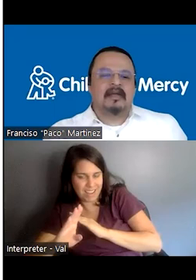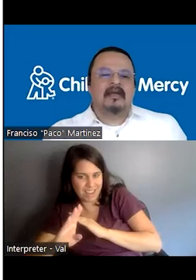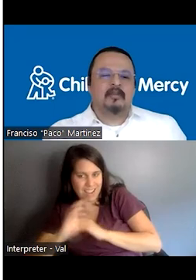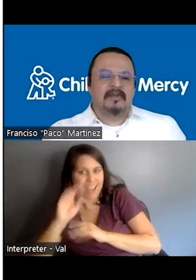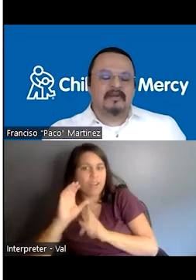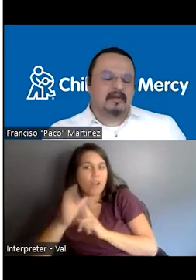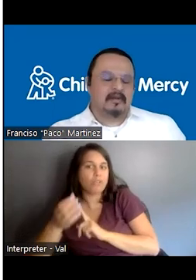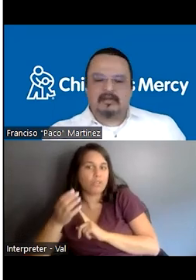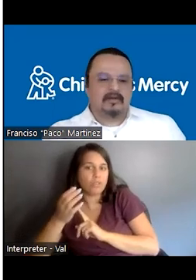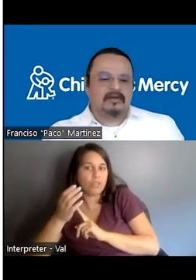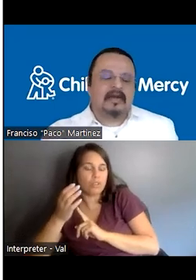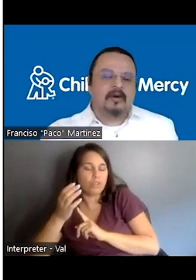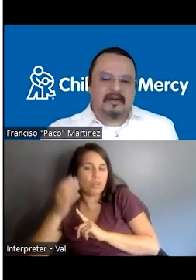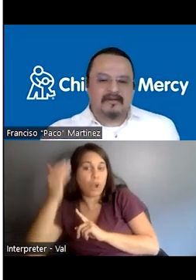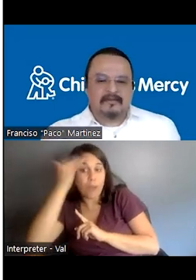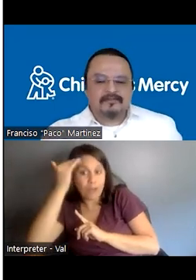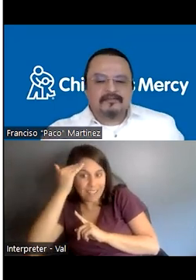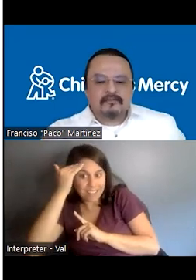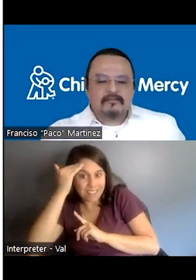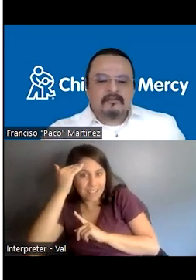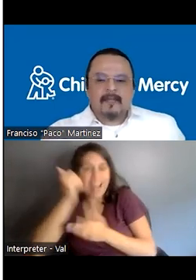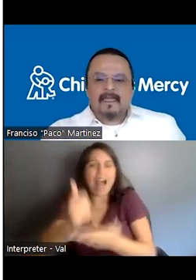cultural competence or awareness.